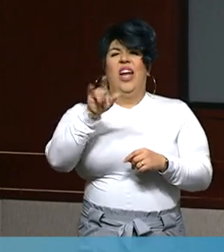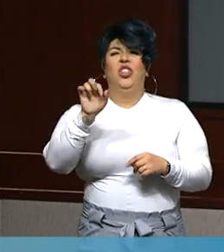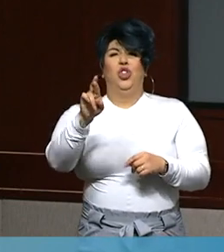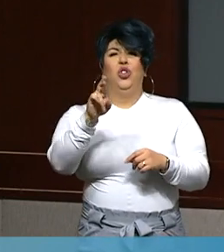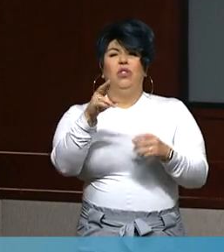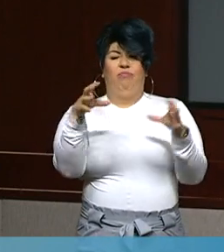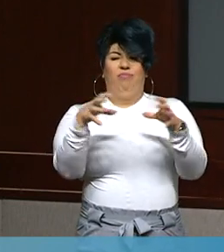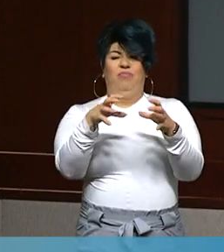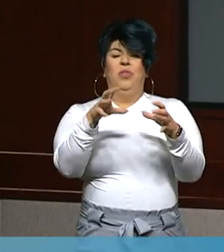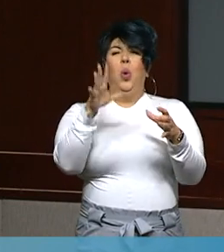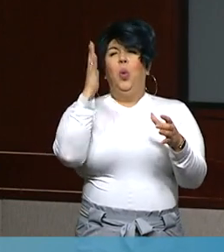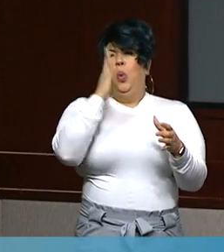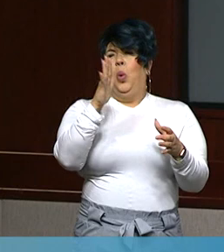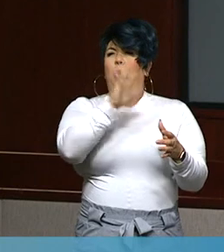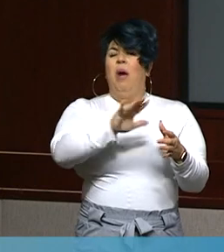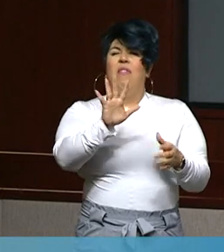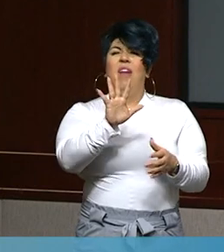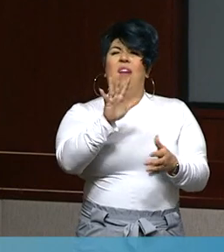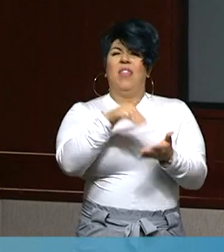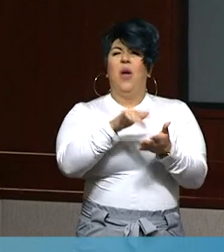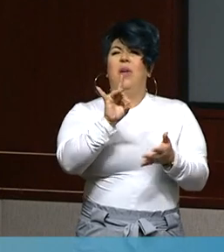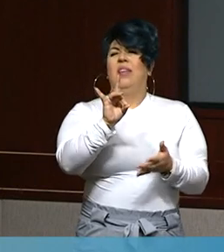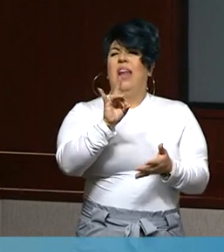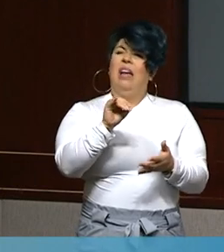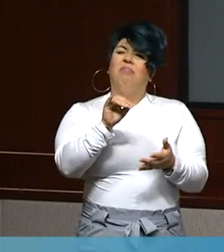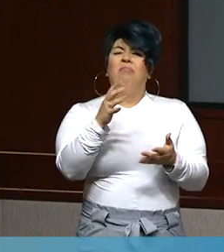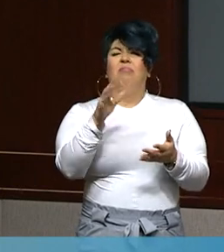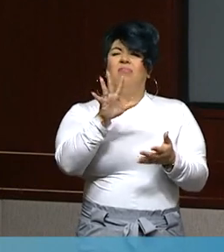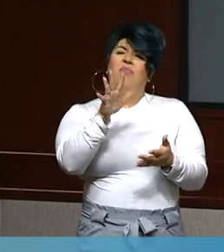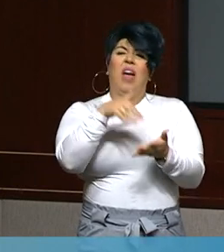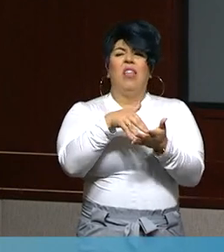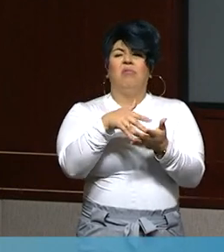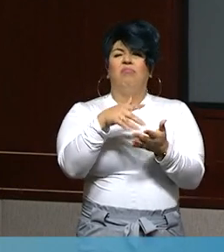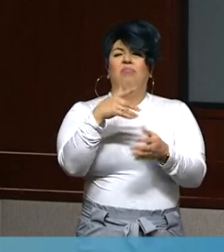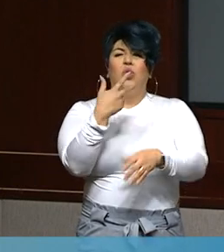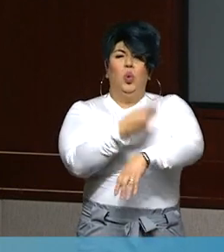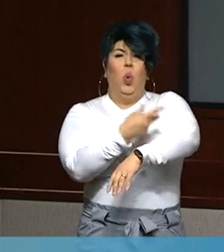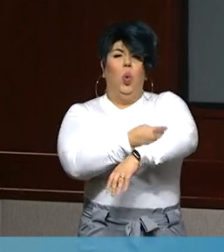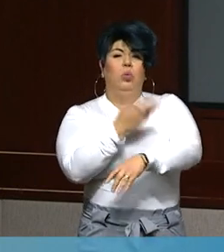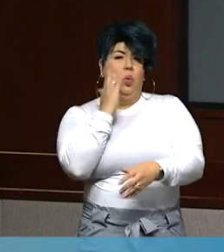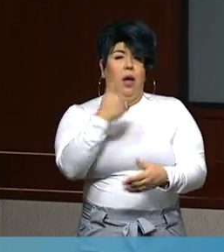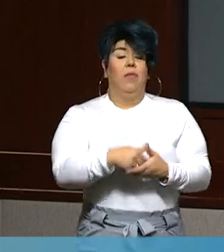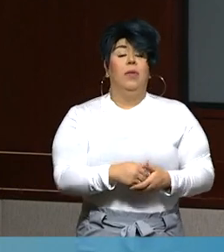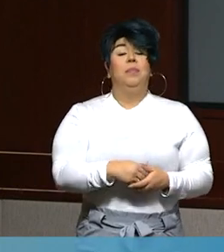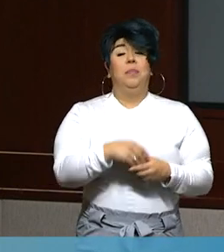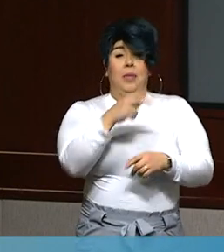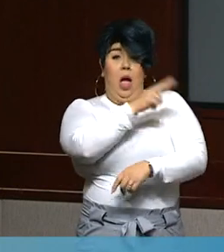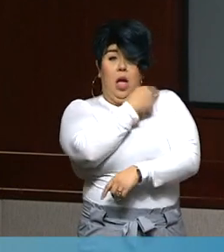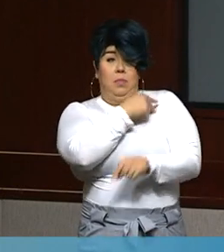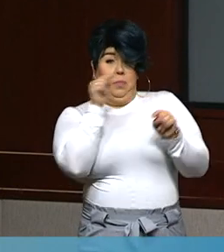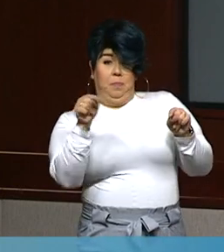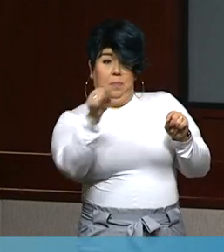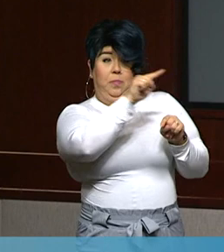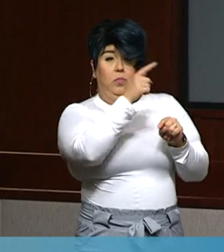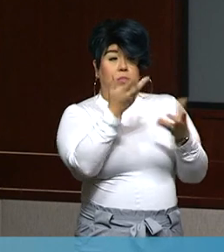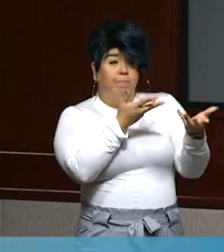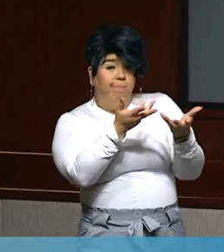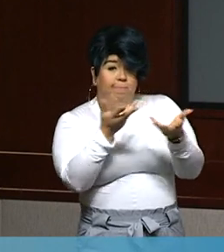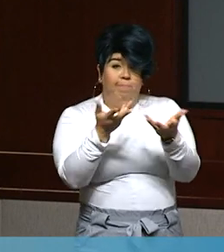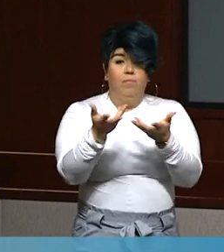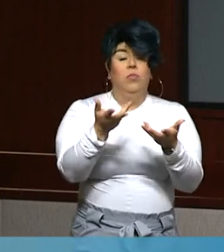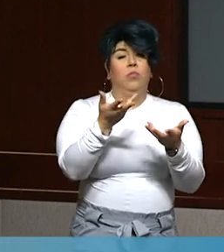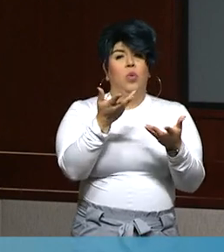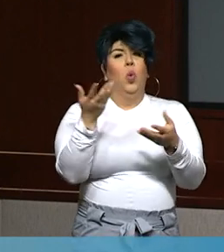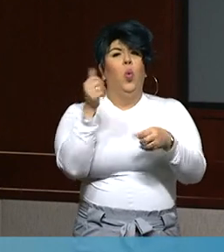5,850 doses. We have been working closely with our hospitals, who will distribute this first round of vaccine, and who will